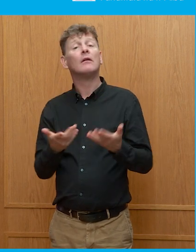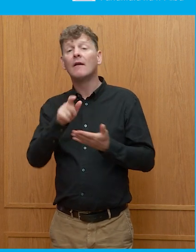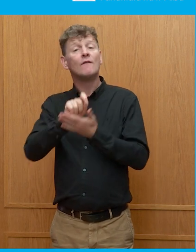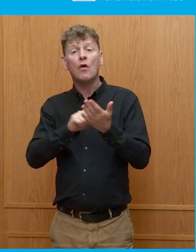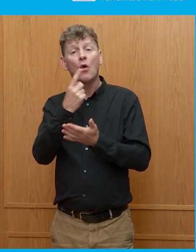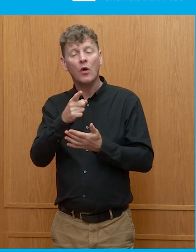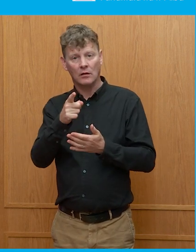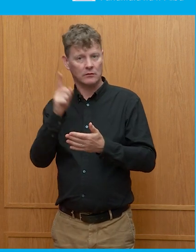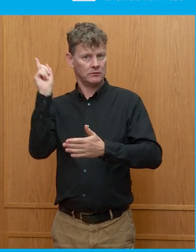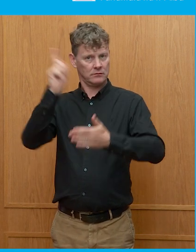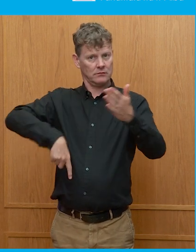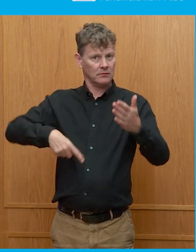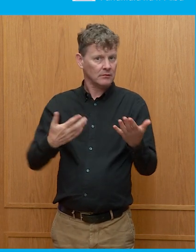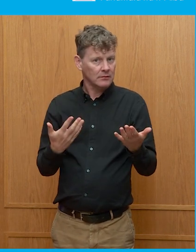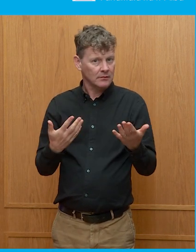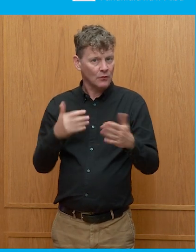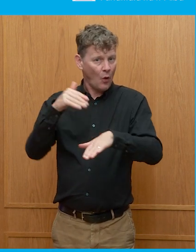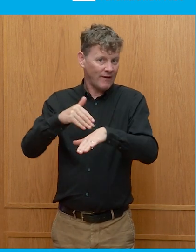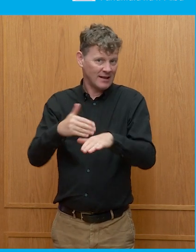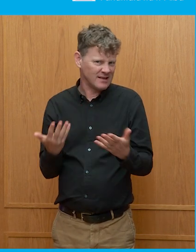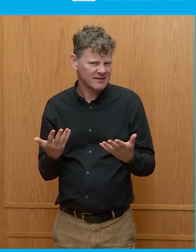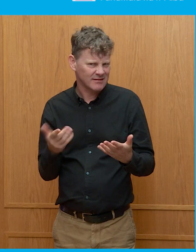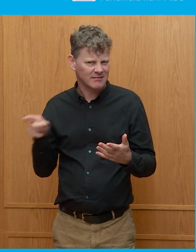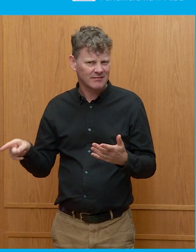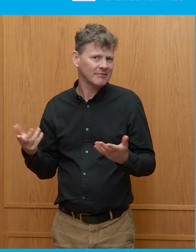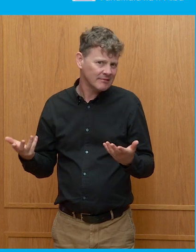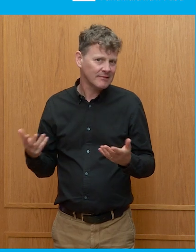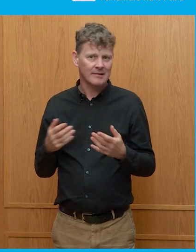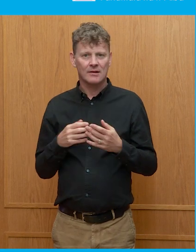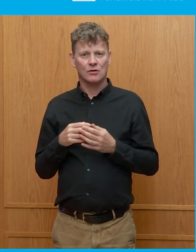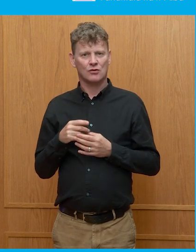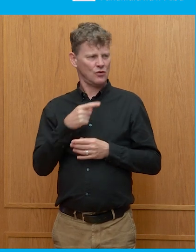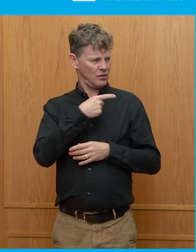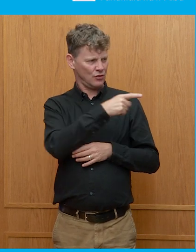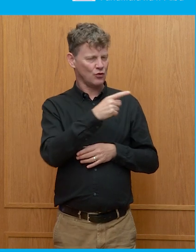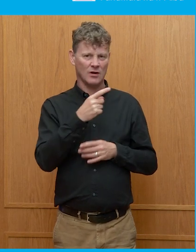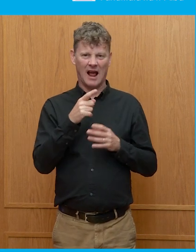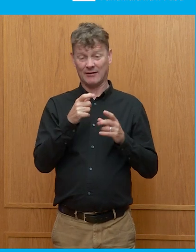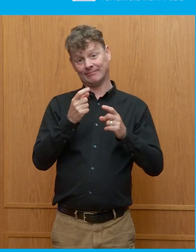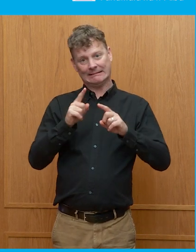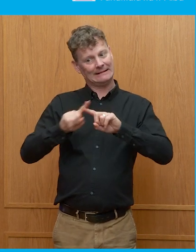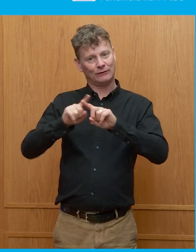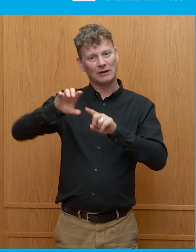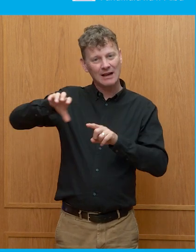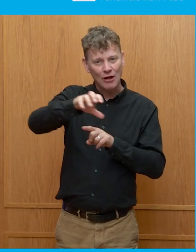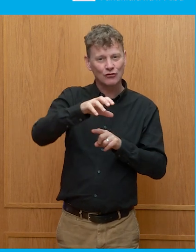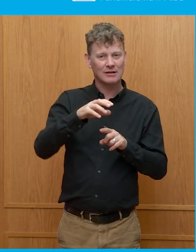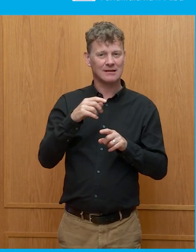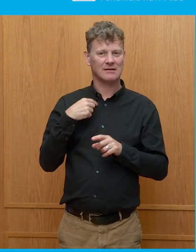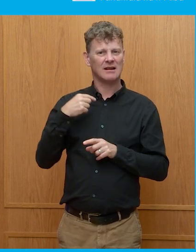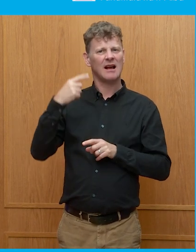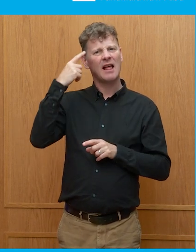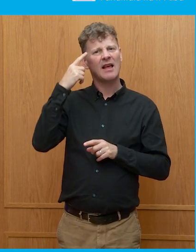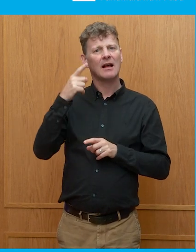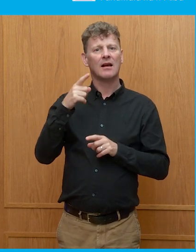So I'm wondering, what is your view about the myriad of countries that one might not immediately think of as